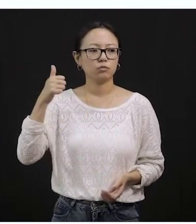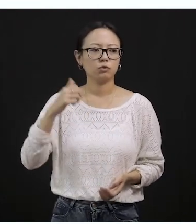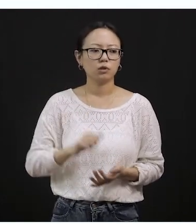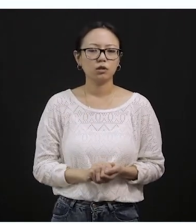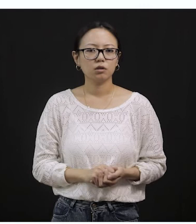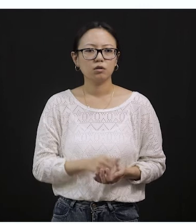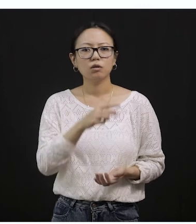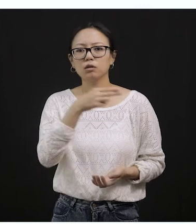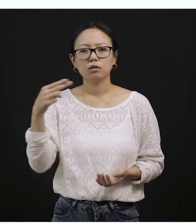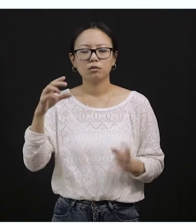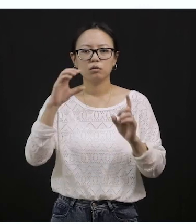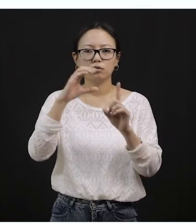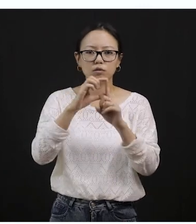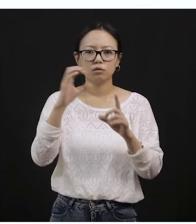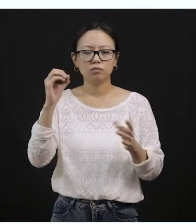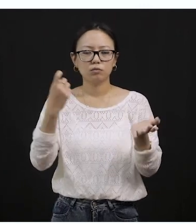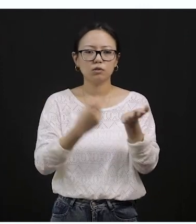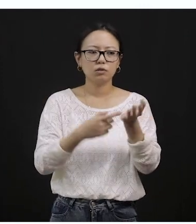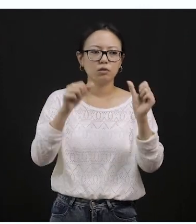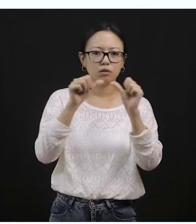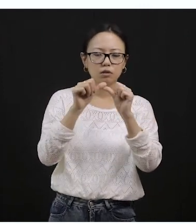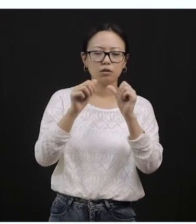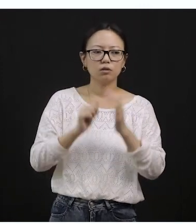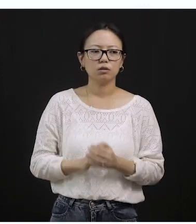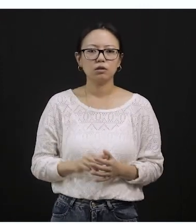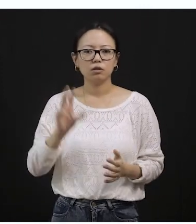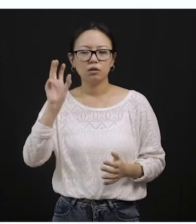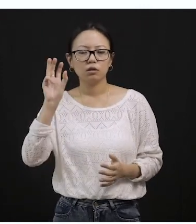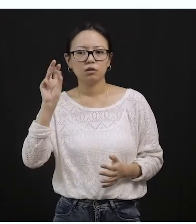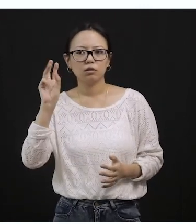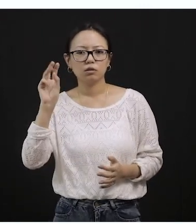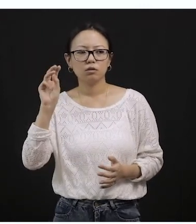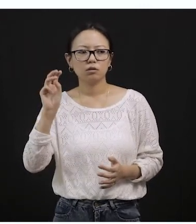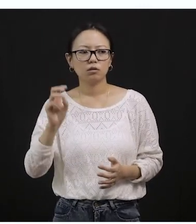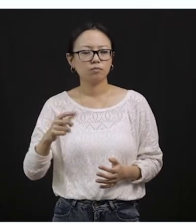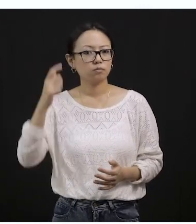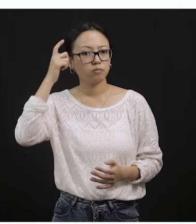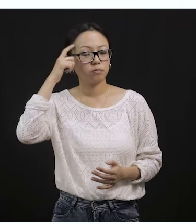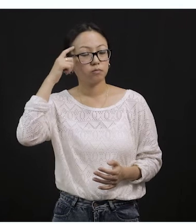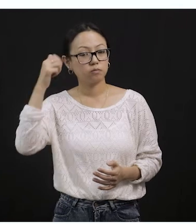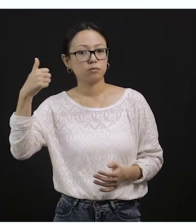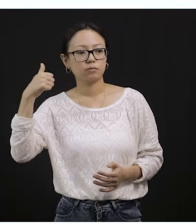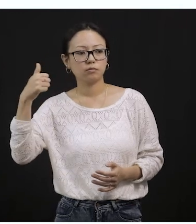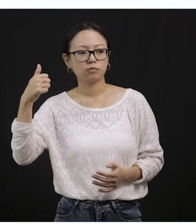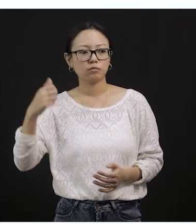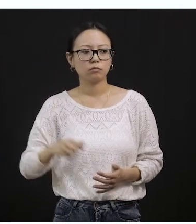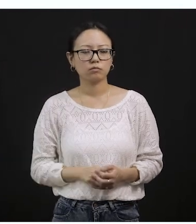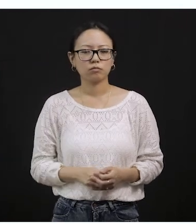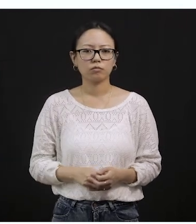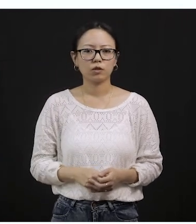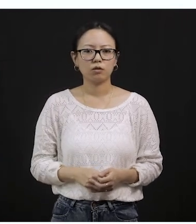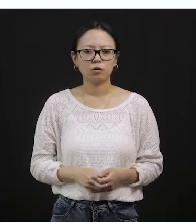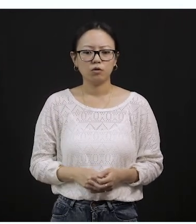This is Tora. cartoon character again, who has an extensive knowledge in signs and he wears